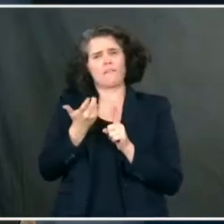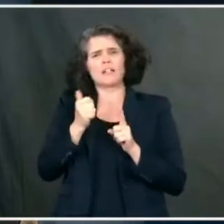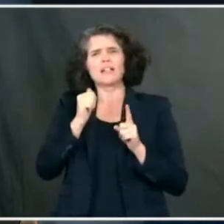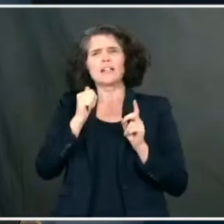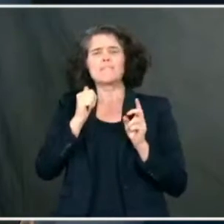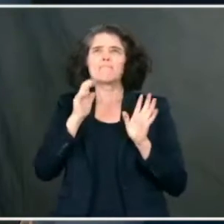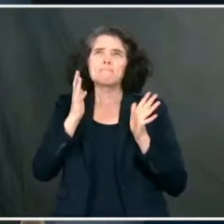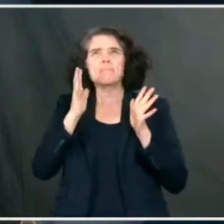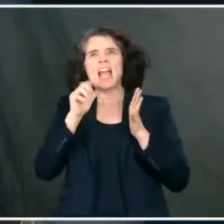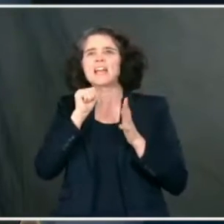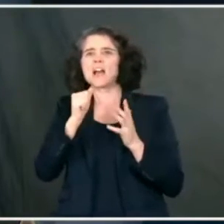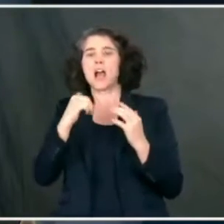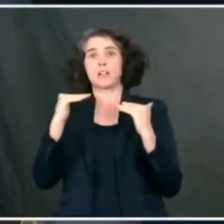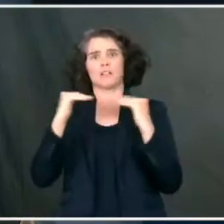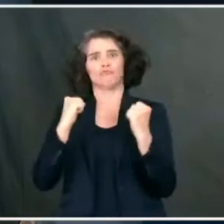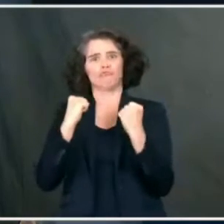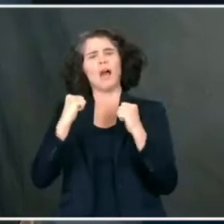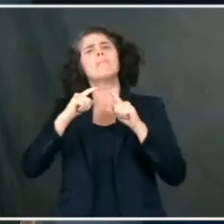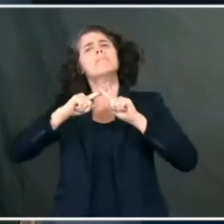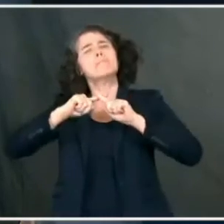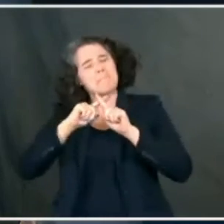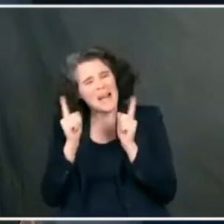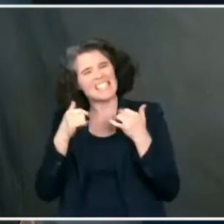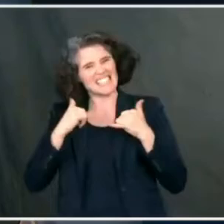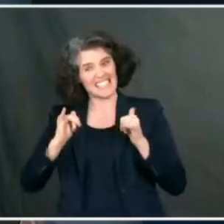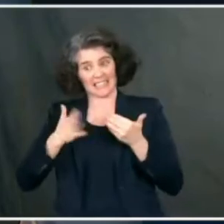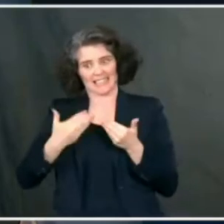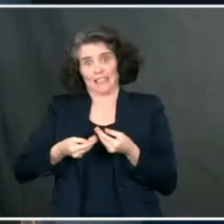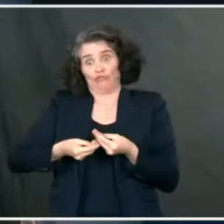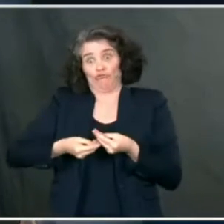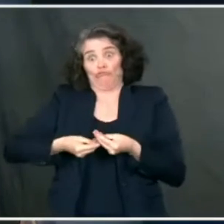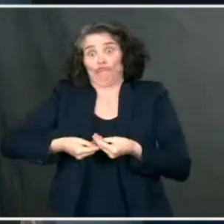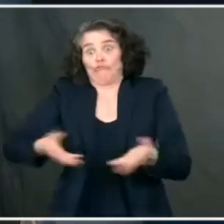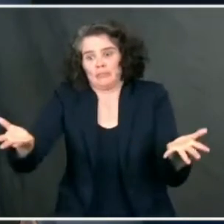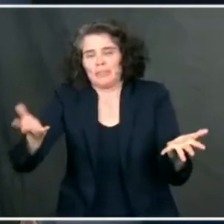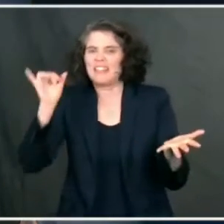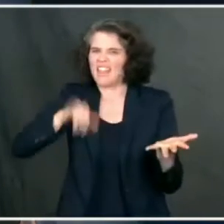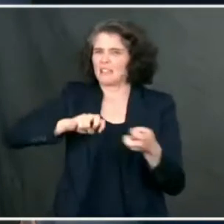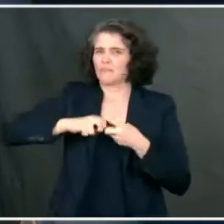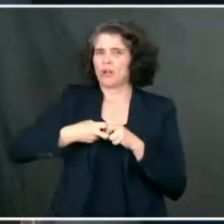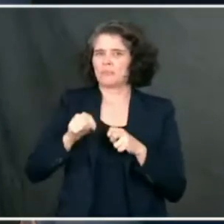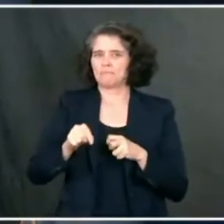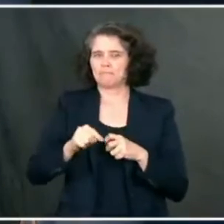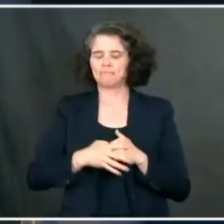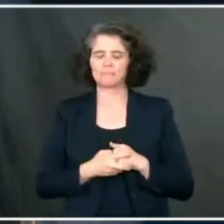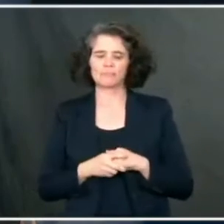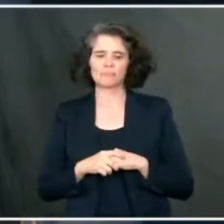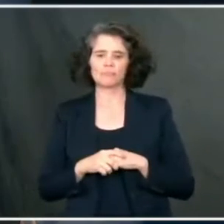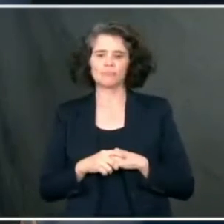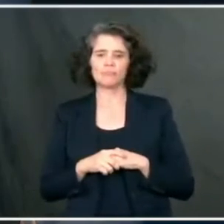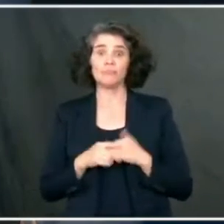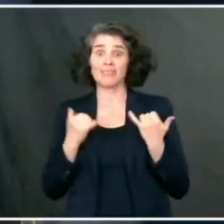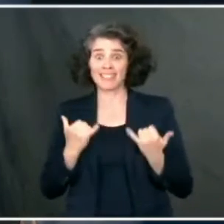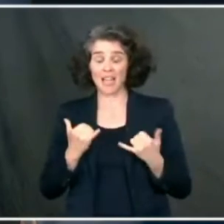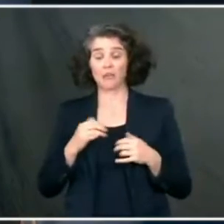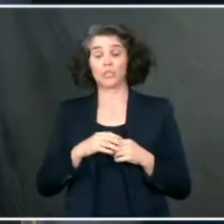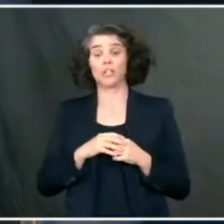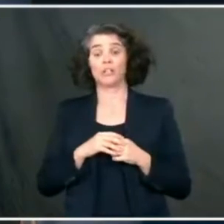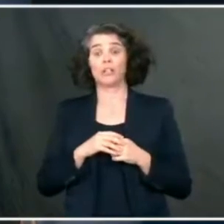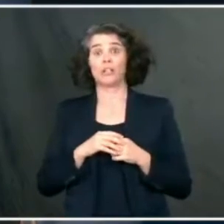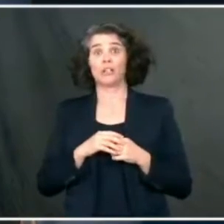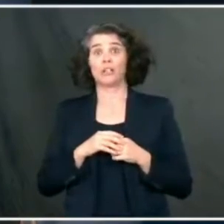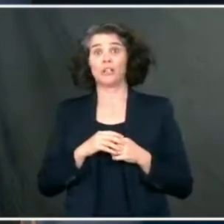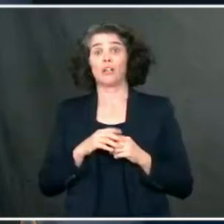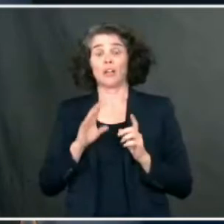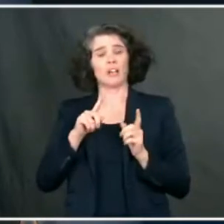is something that you take seriously. The next thing is, does it change enough to interfere with the efficacy of a